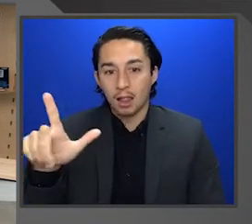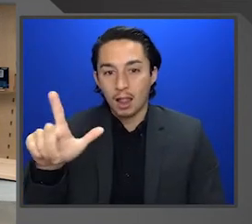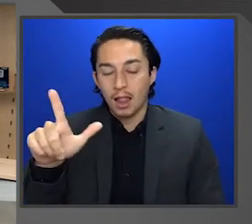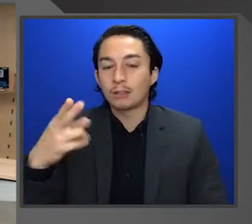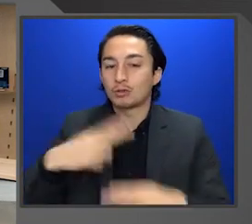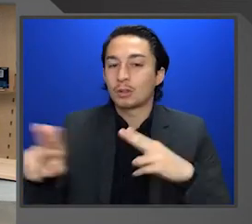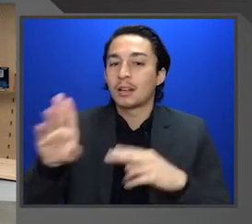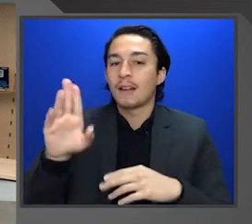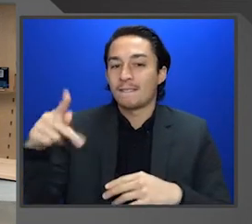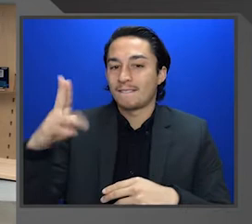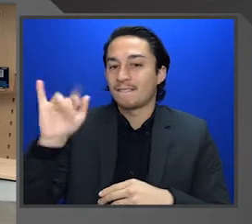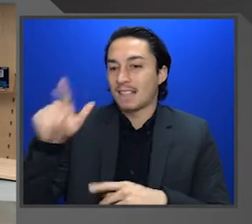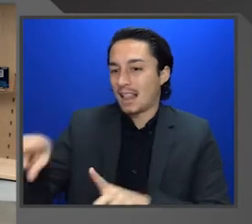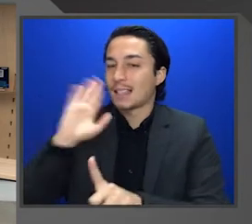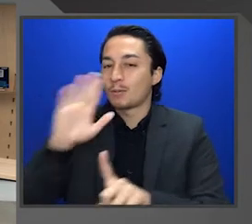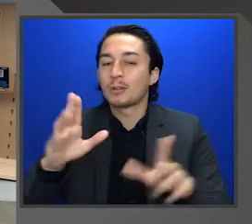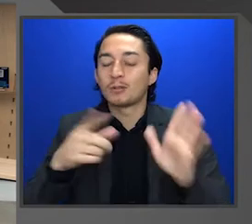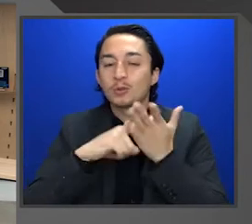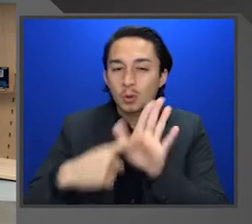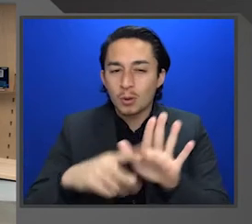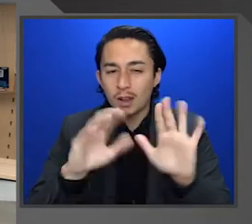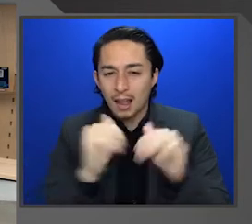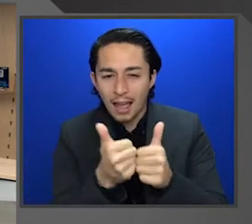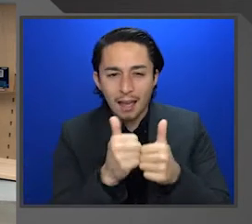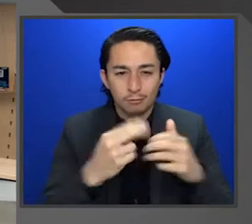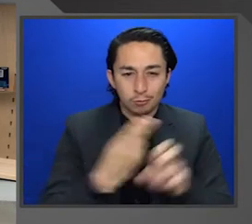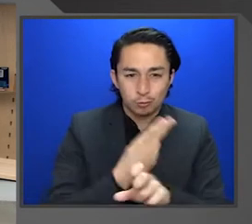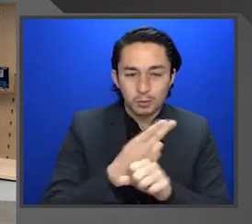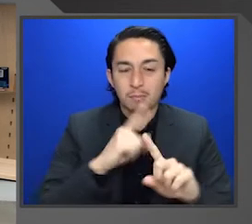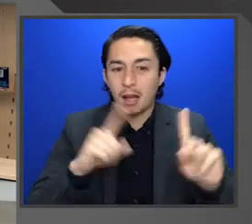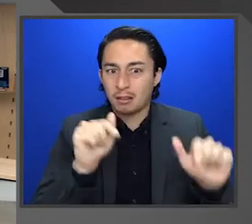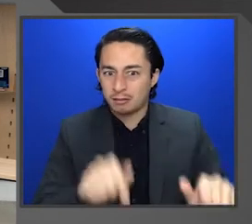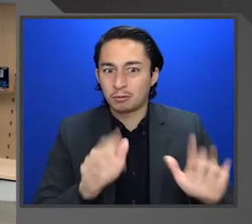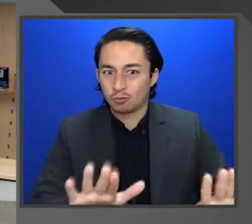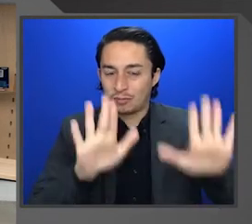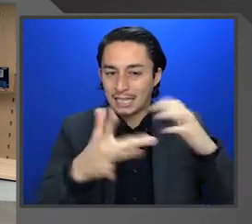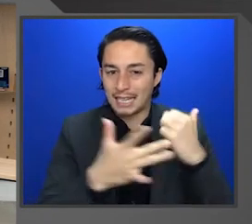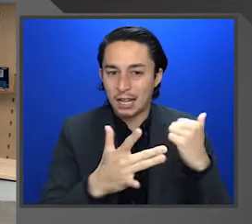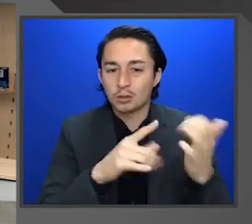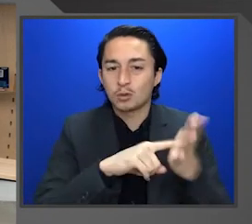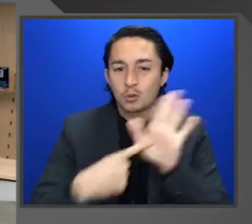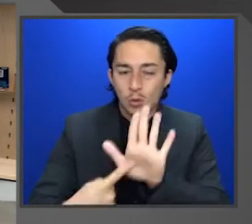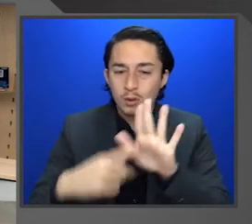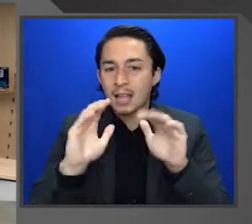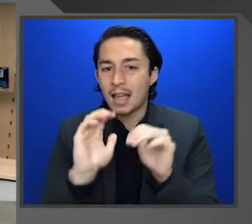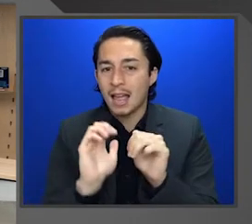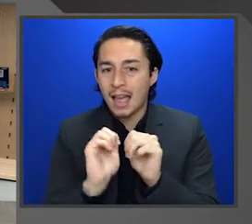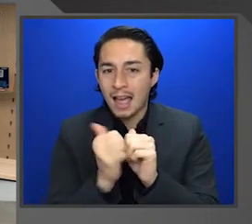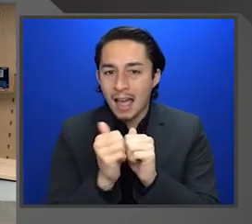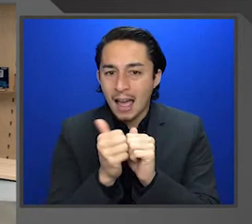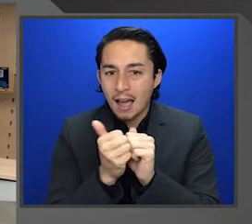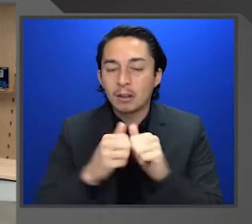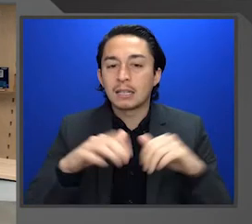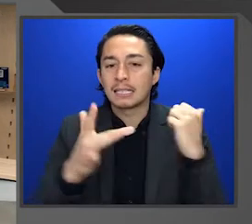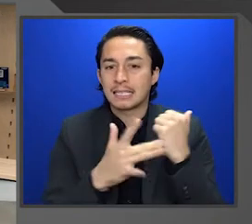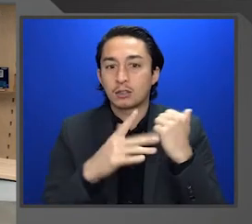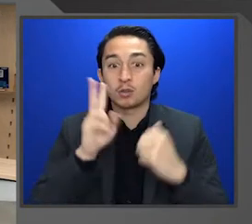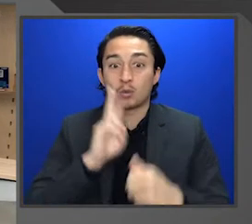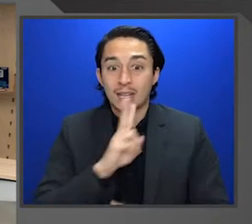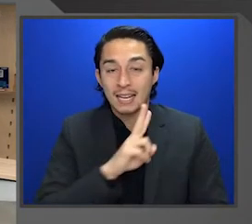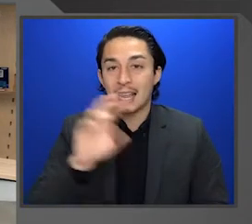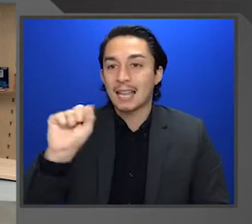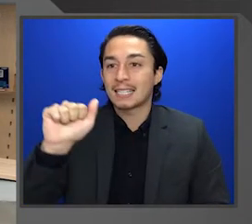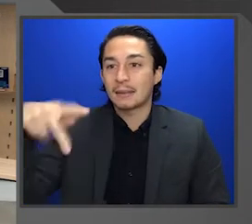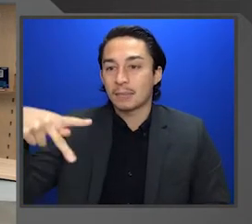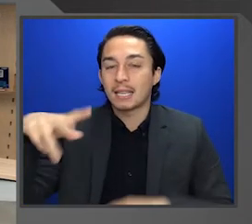and shortly Phil's going to be demonstrating this for us. But this is a great piece of technology that showcases how the Azure Digital